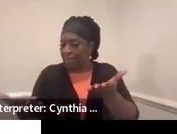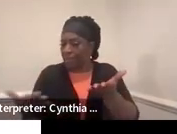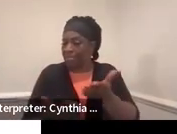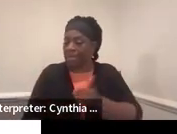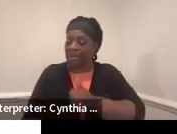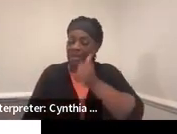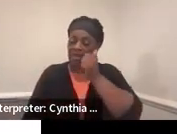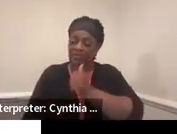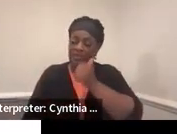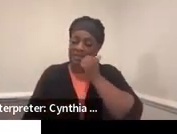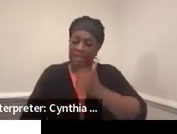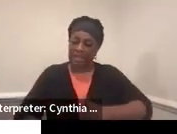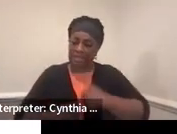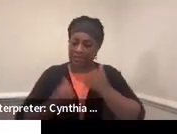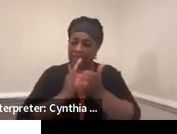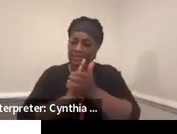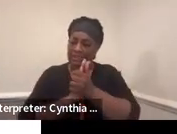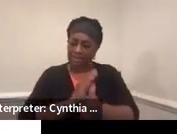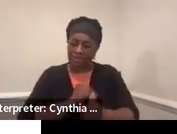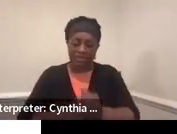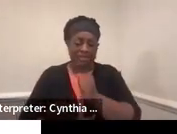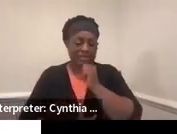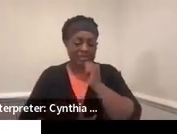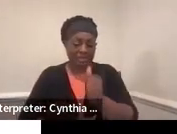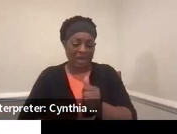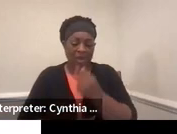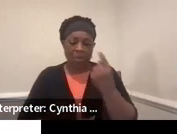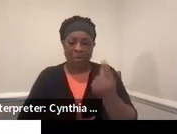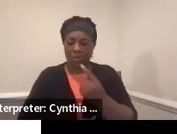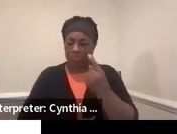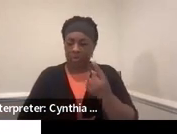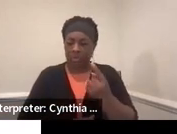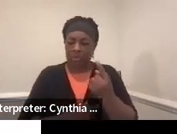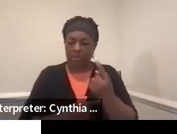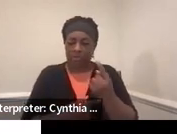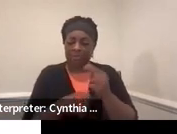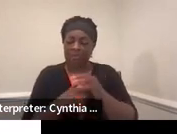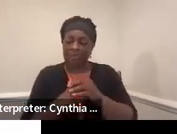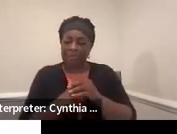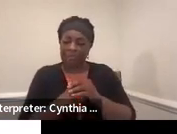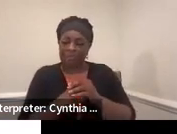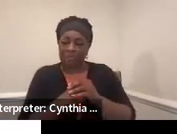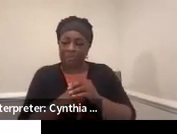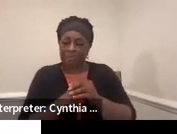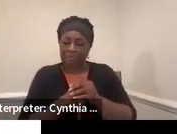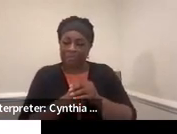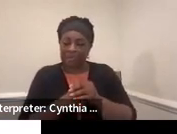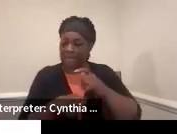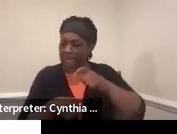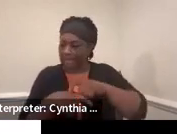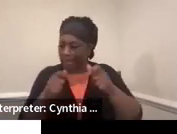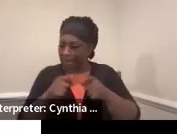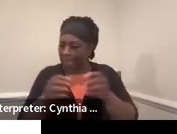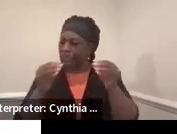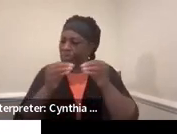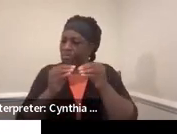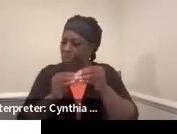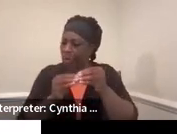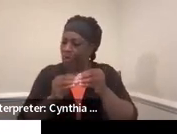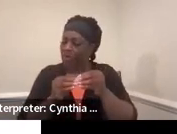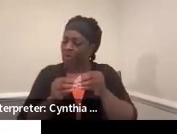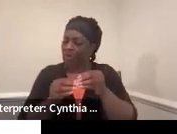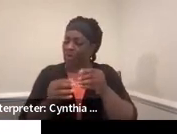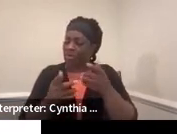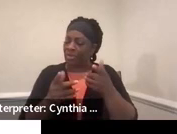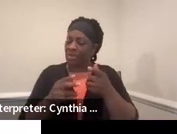living skills. not only about time management, but we also have to look